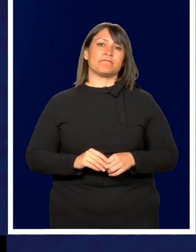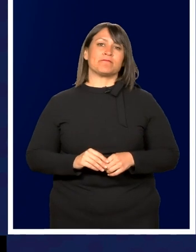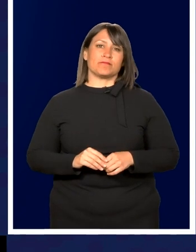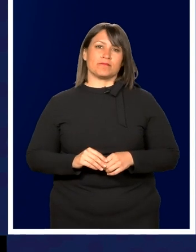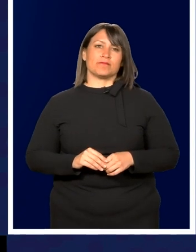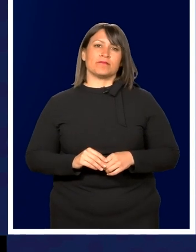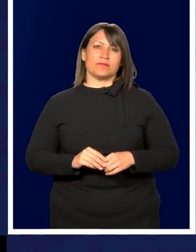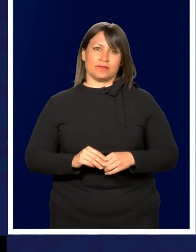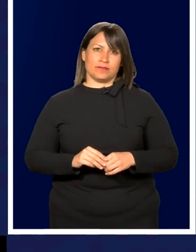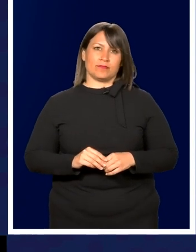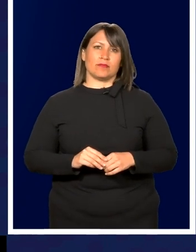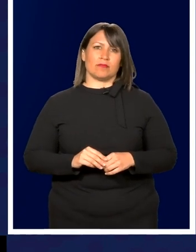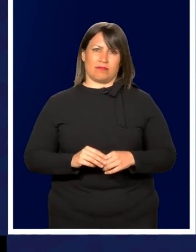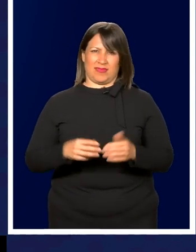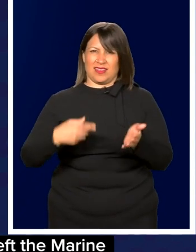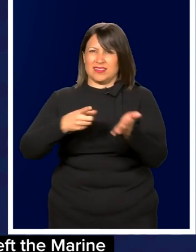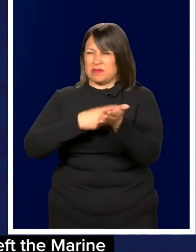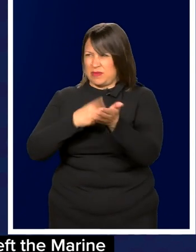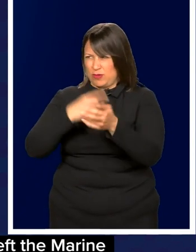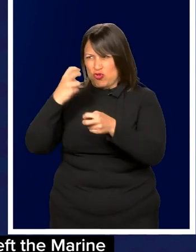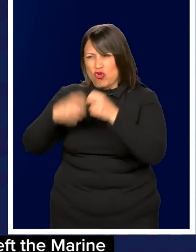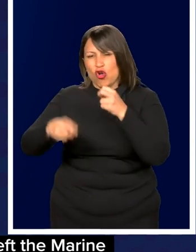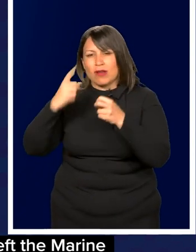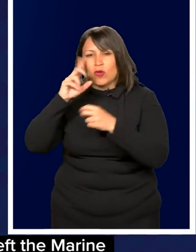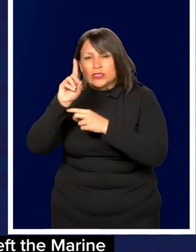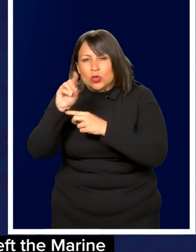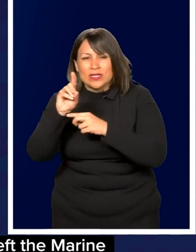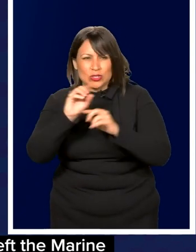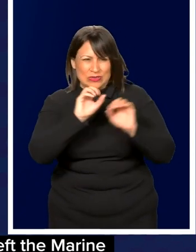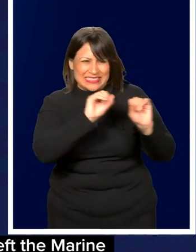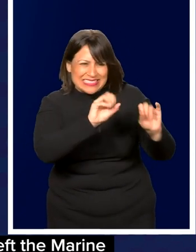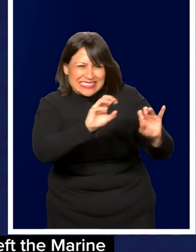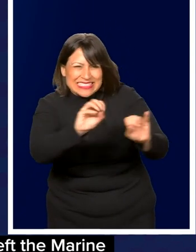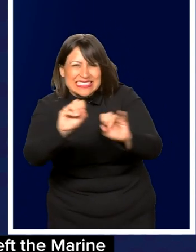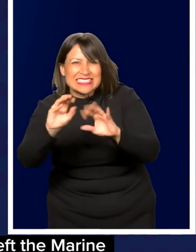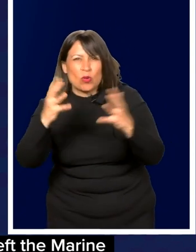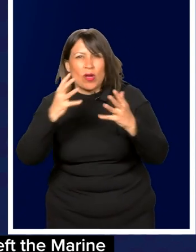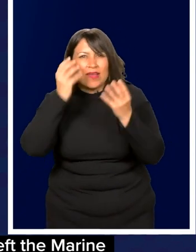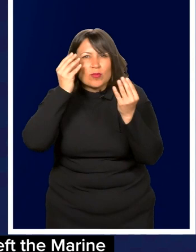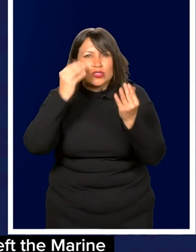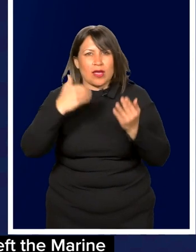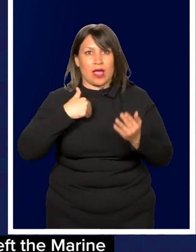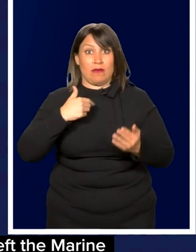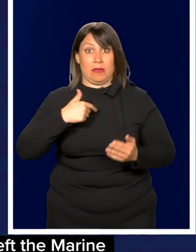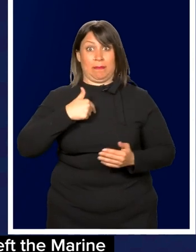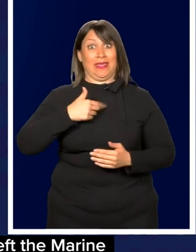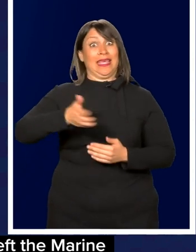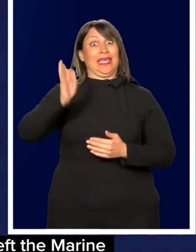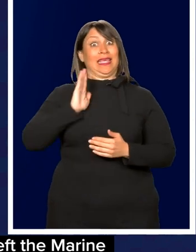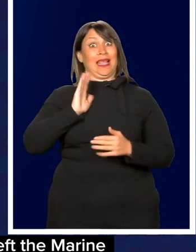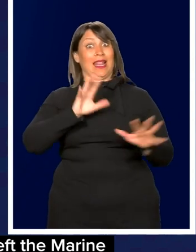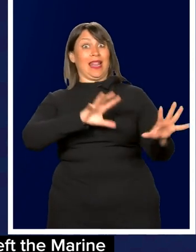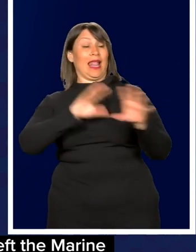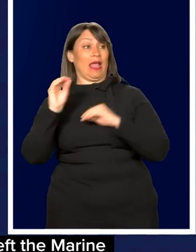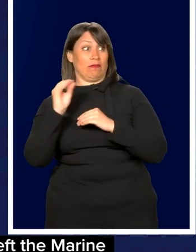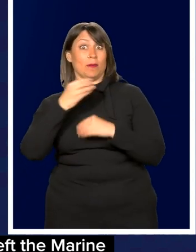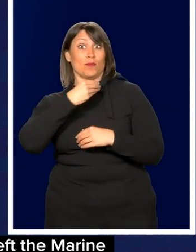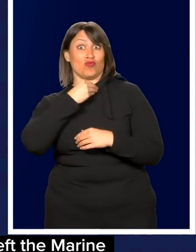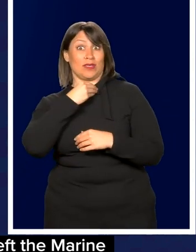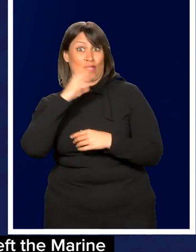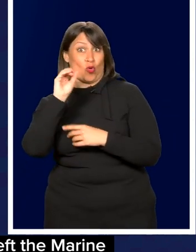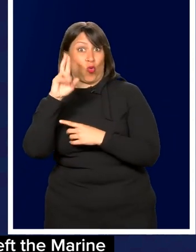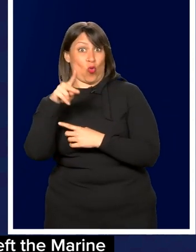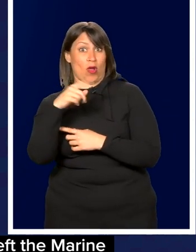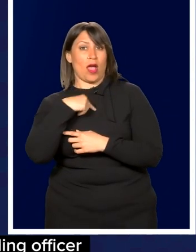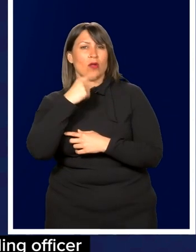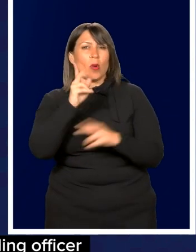And it's very difficult sometimes to get the DOD to do that because you've got to remember, whenever I left the Marine Corps,